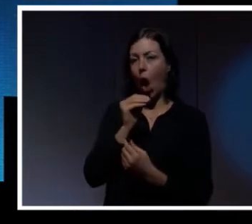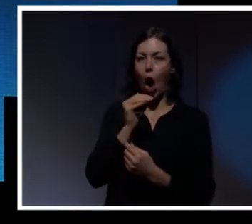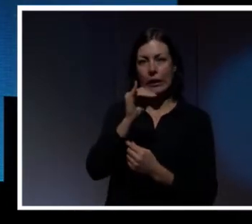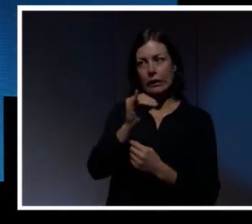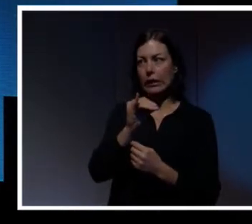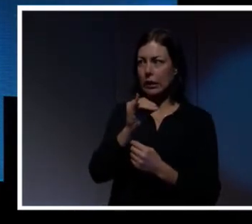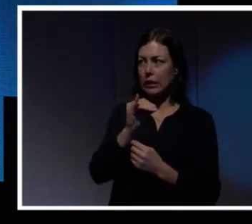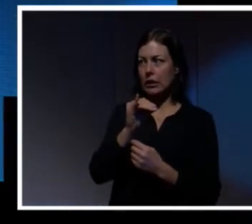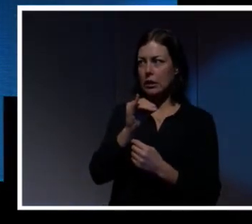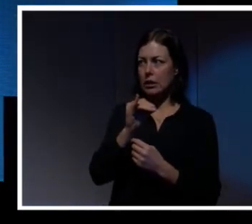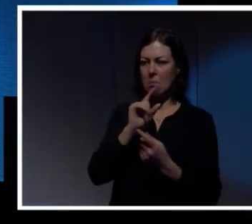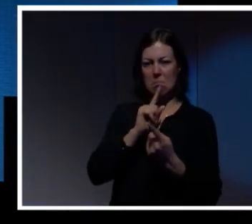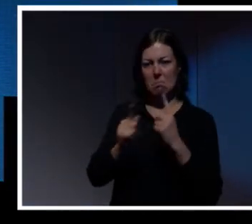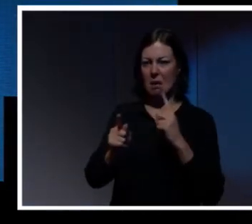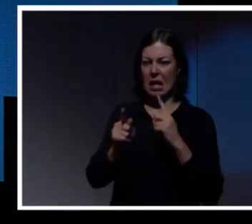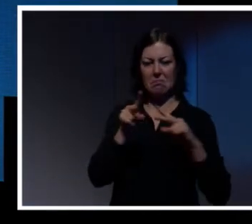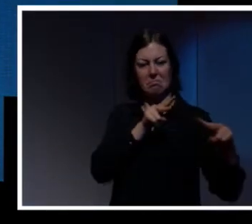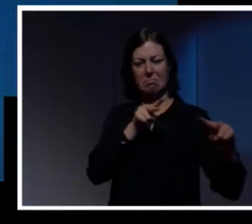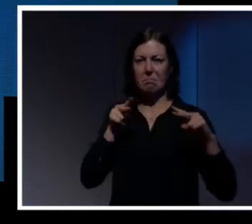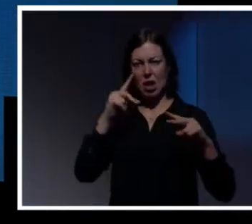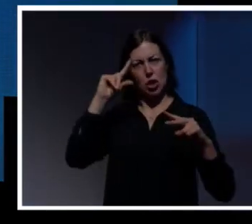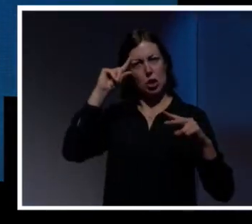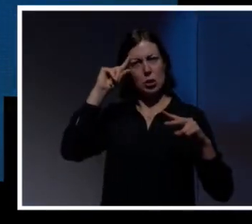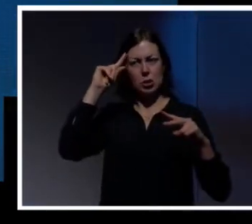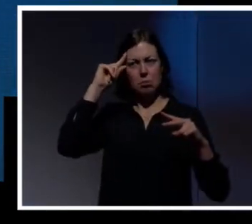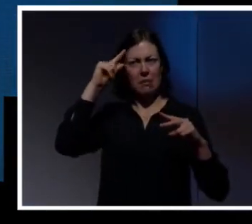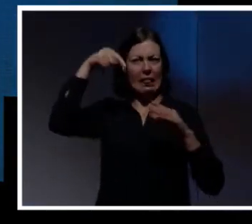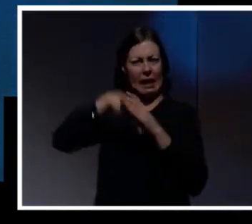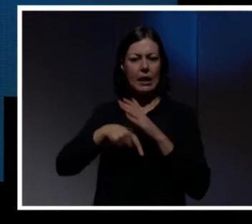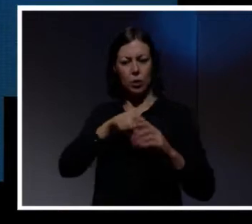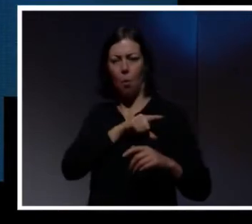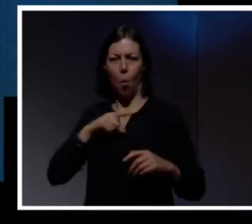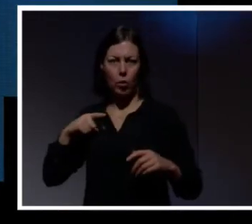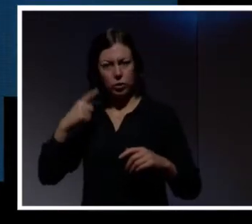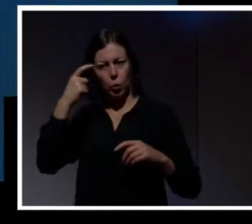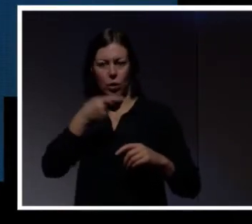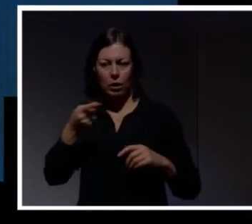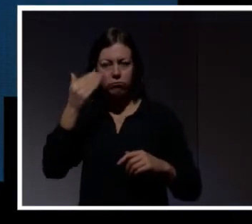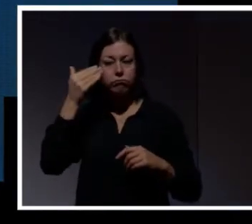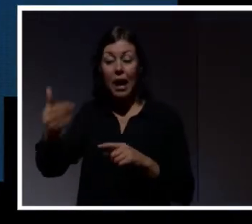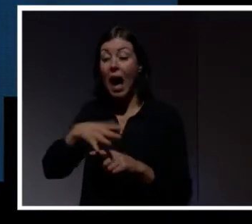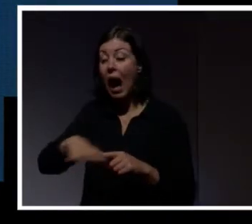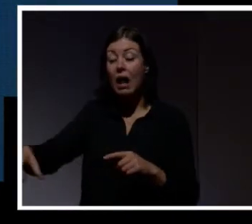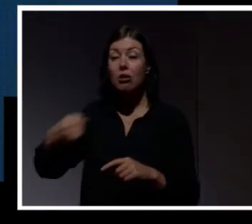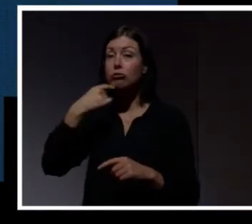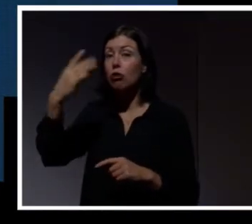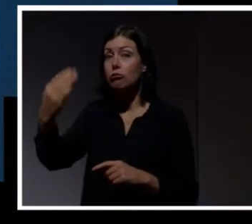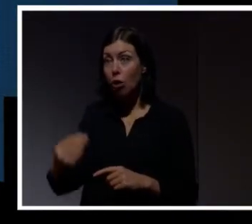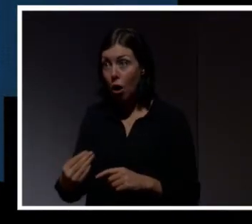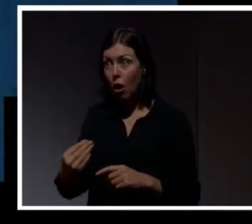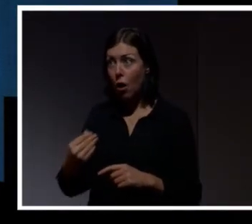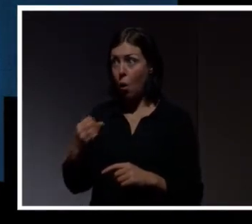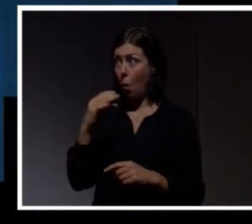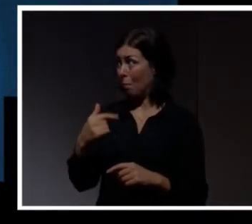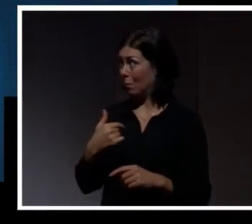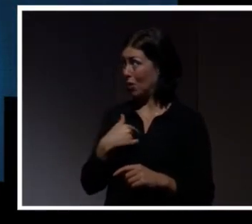as clever as us in the near future? And all of these people answered yes. Well, I looked a bit more closely into this. I looked at where